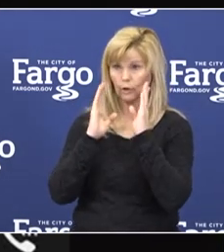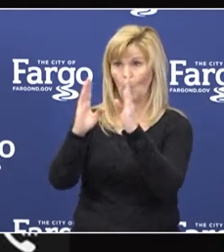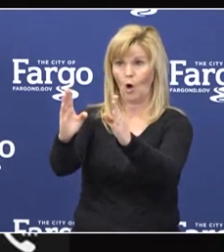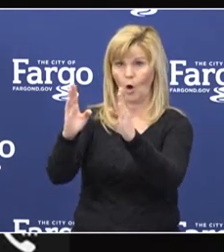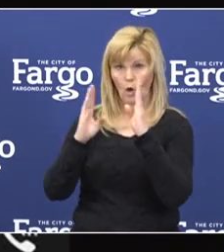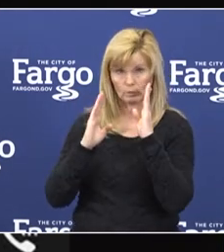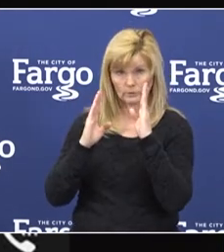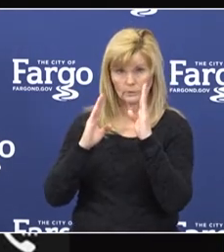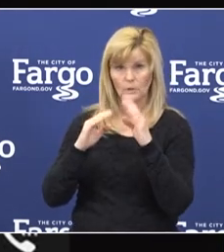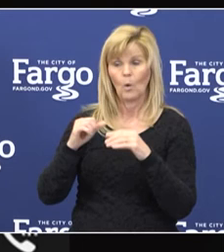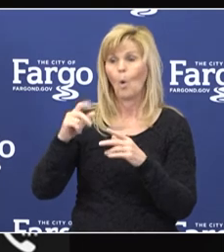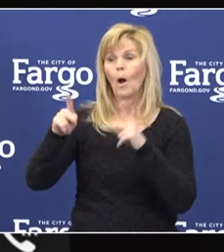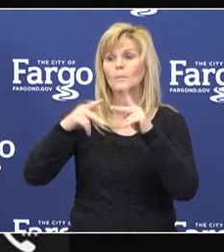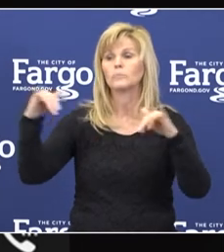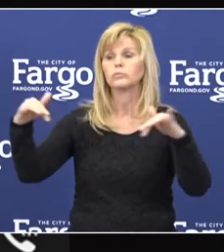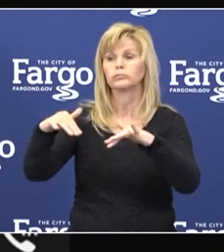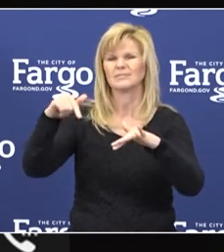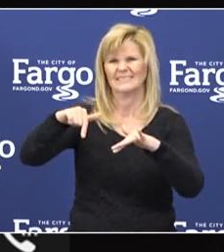public spaces,